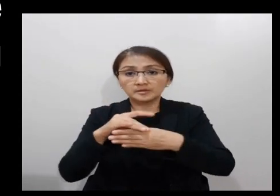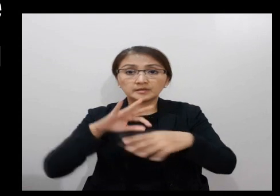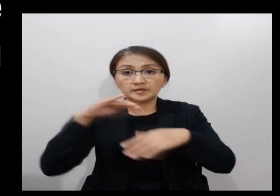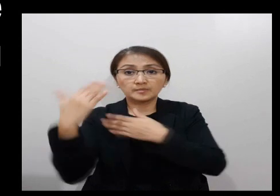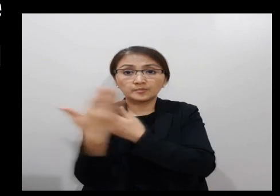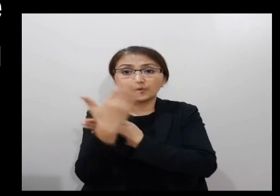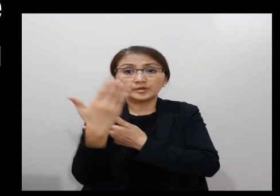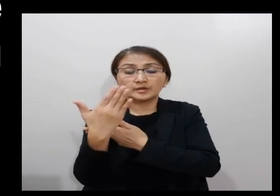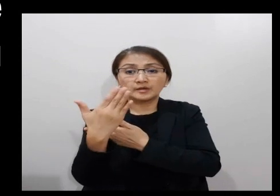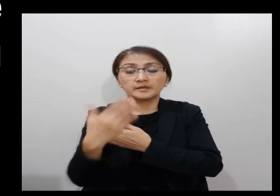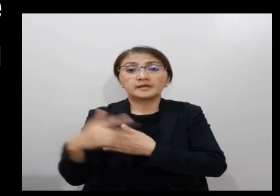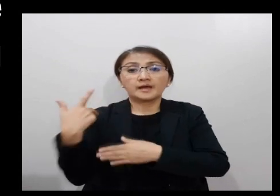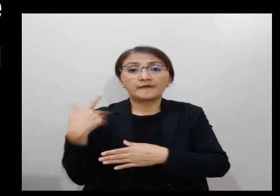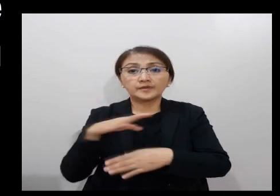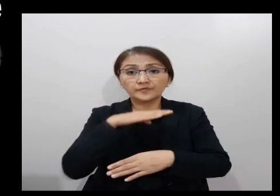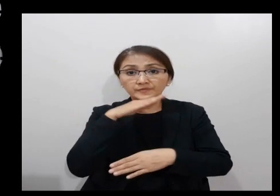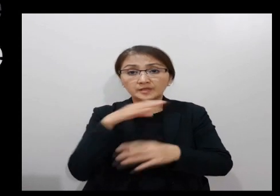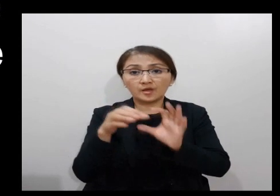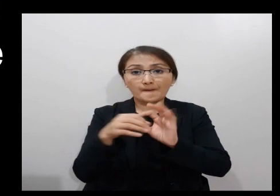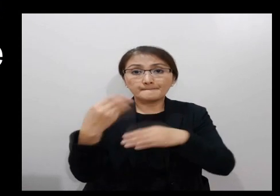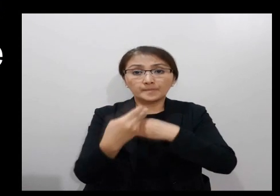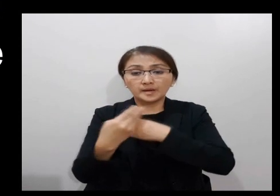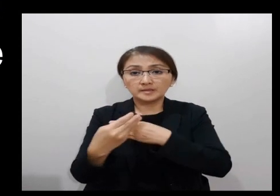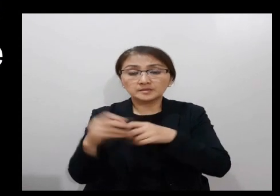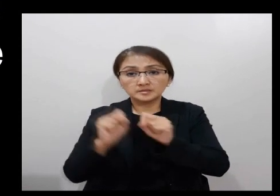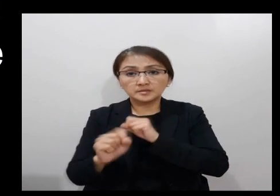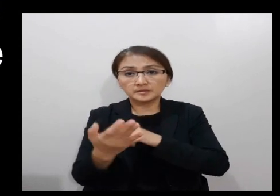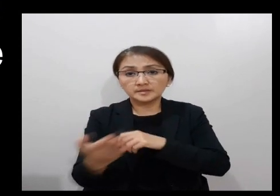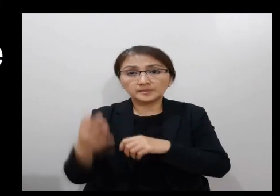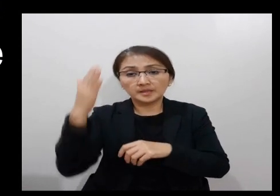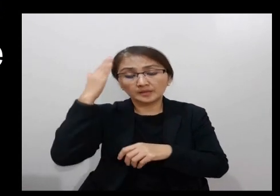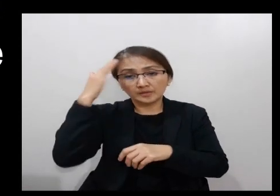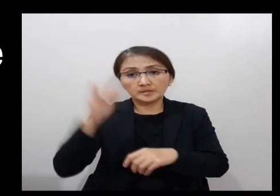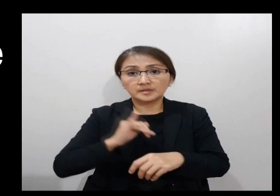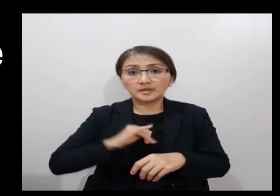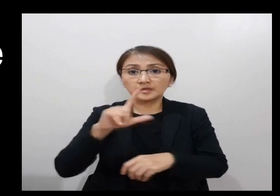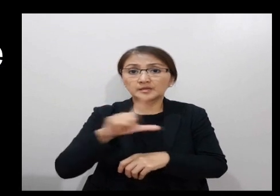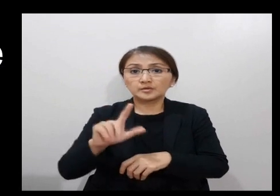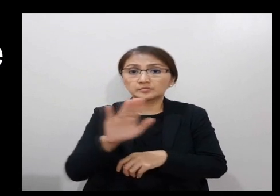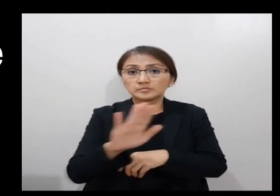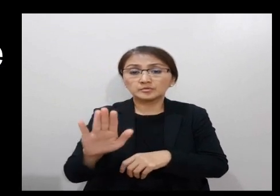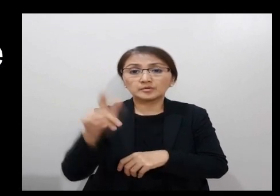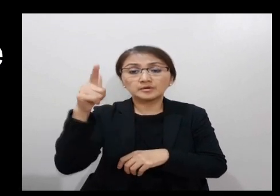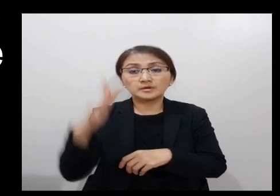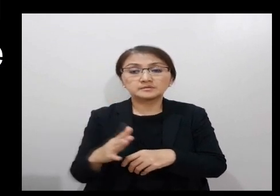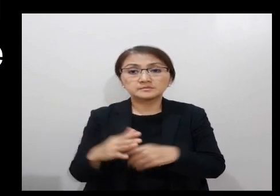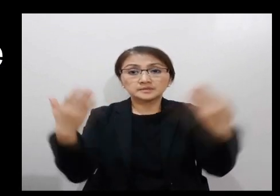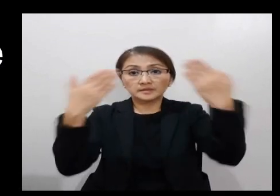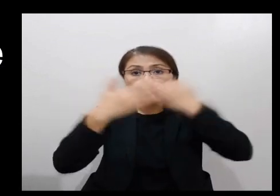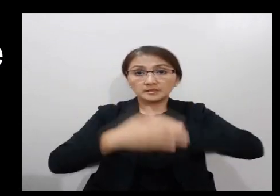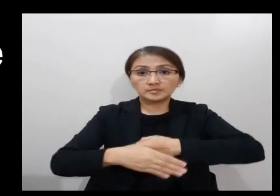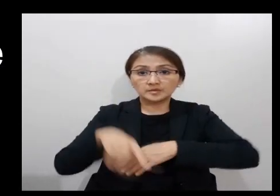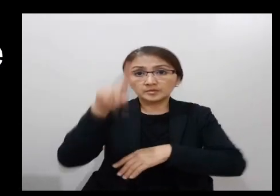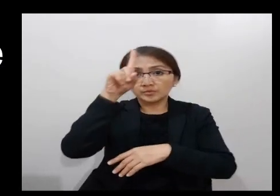you shall have your fill of bread, so that you may know that I, the Lord, am your God. In the evening,